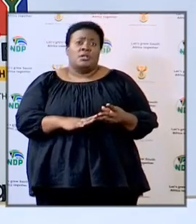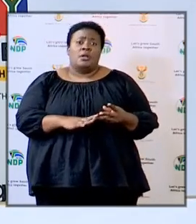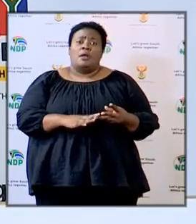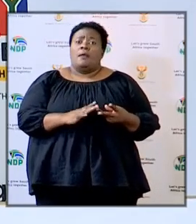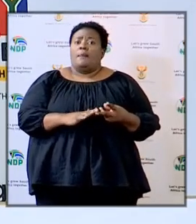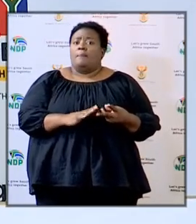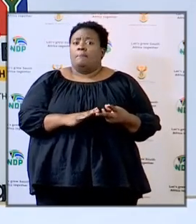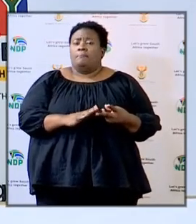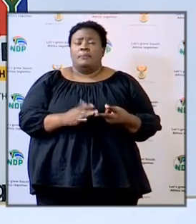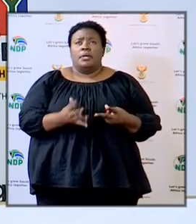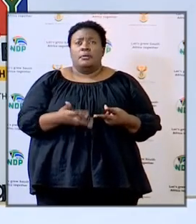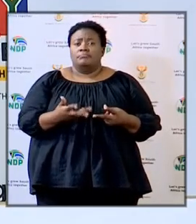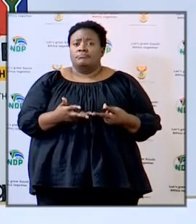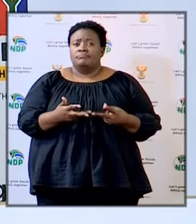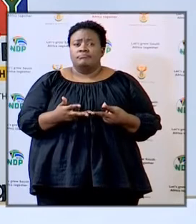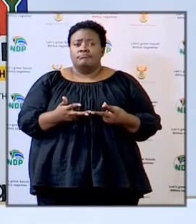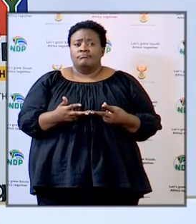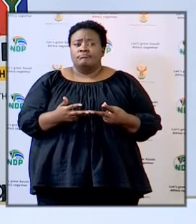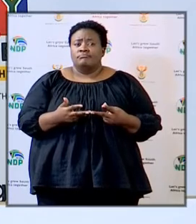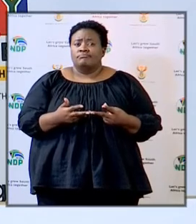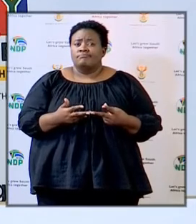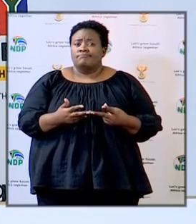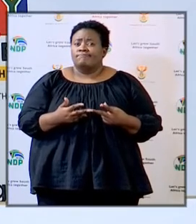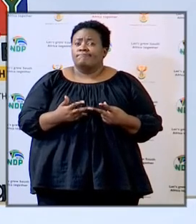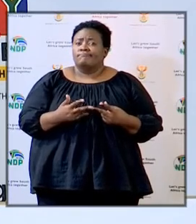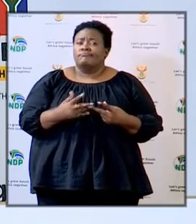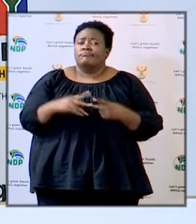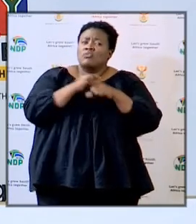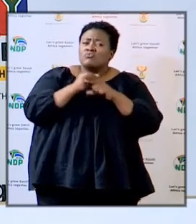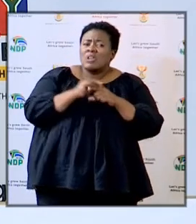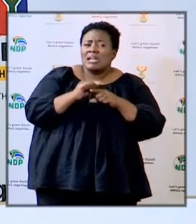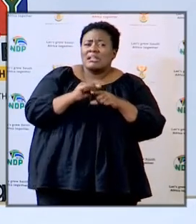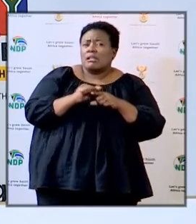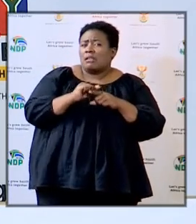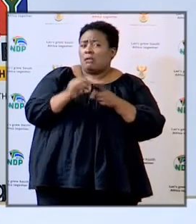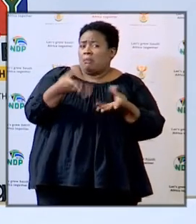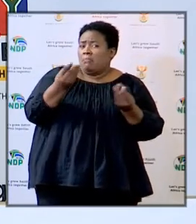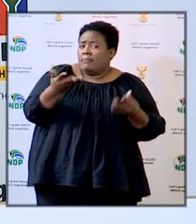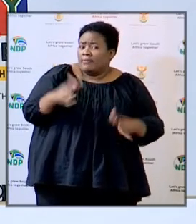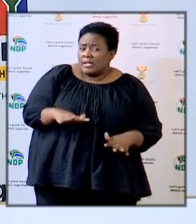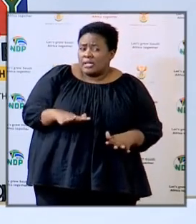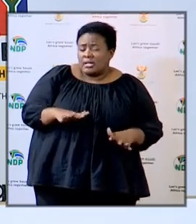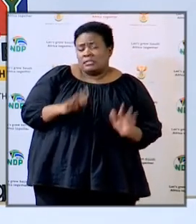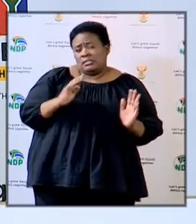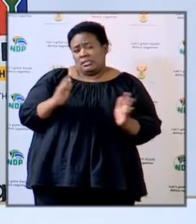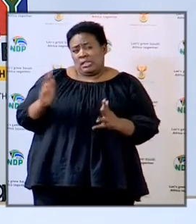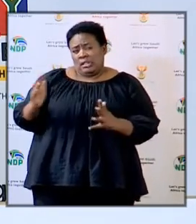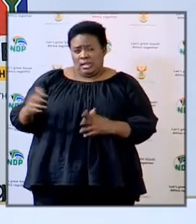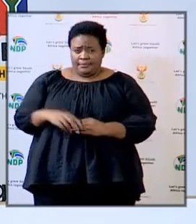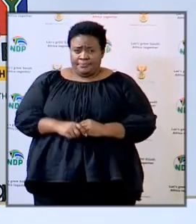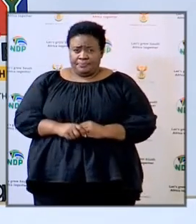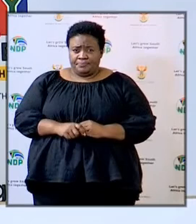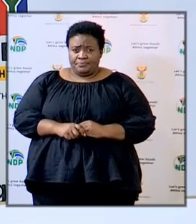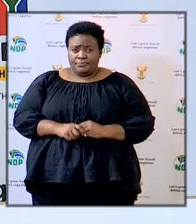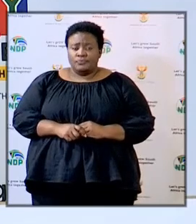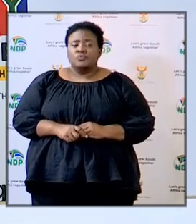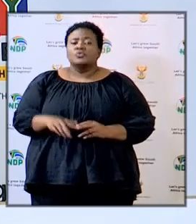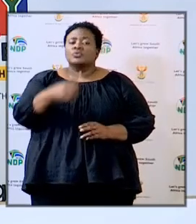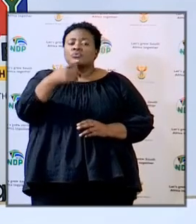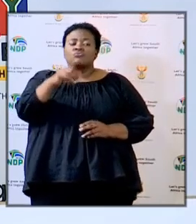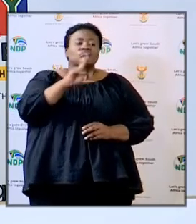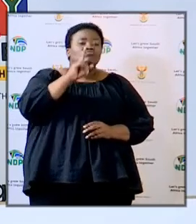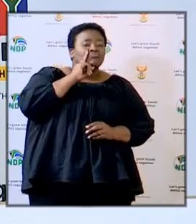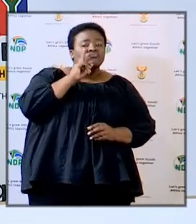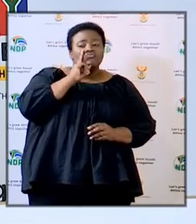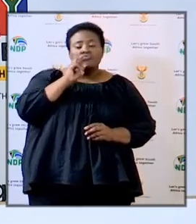they been gone have they been taken through some orientation program and so on so you